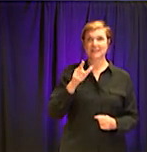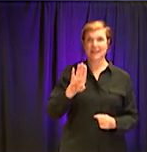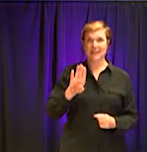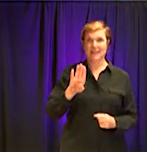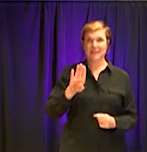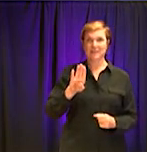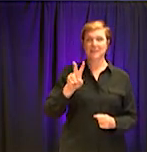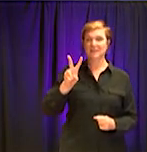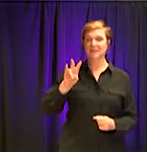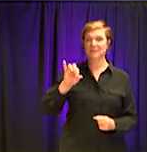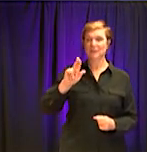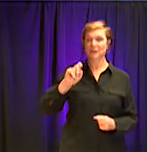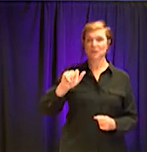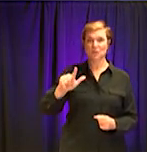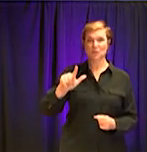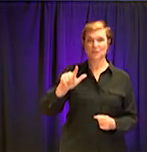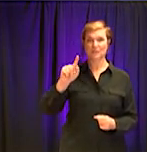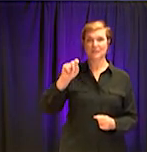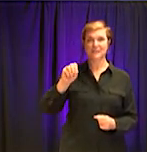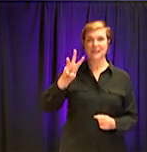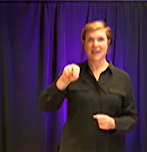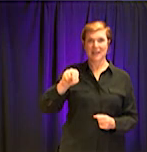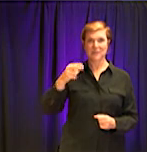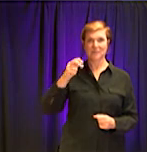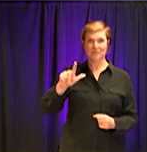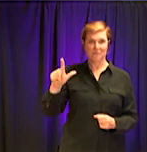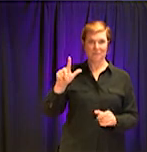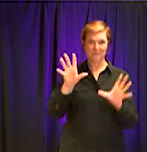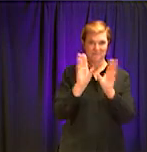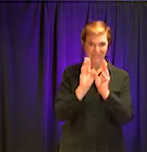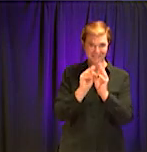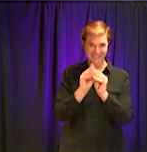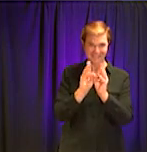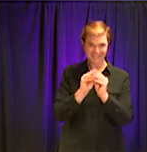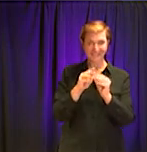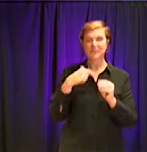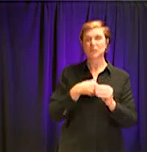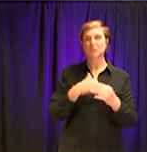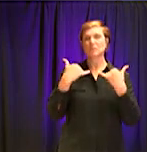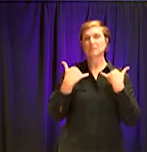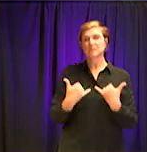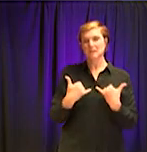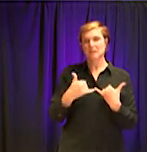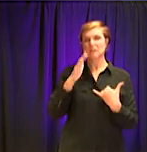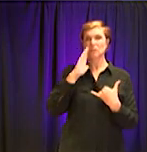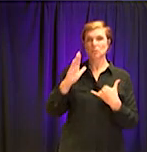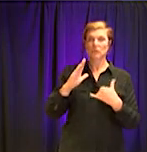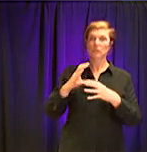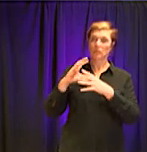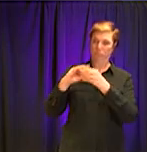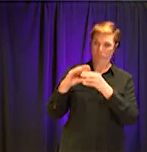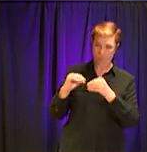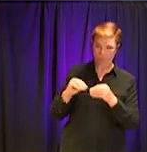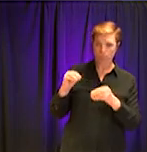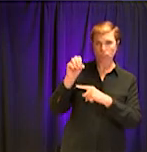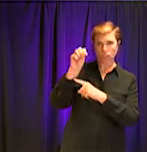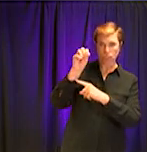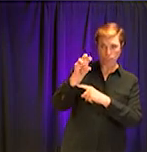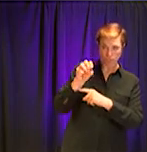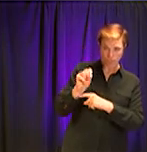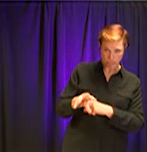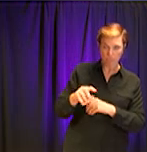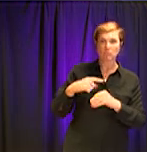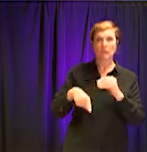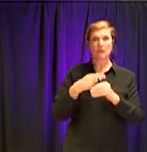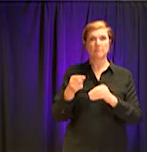hall as we continue to respond to and address this healthcare crisis in DeKalb, across